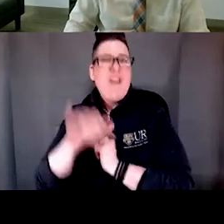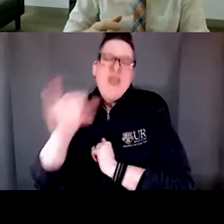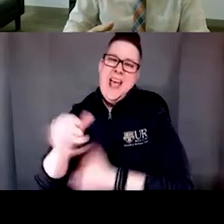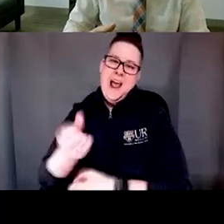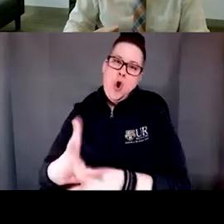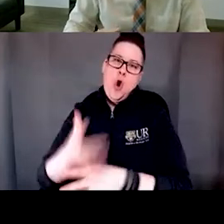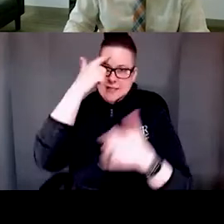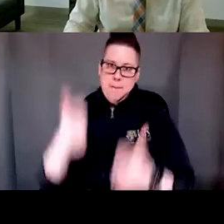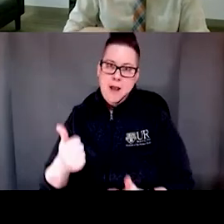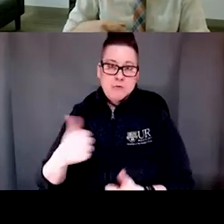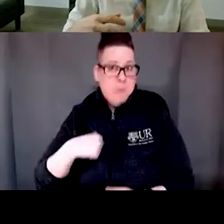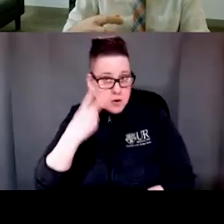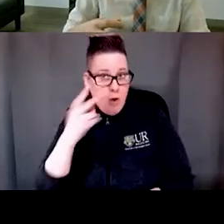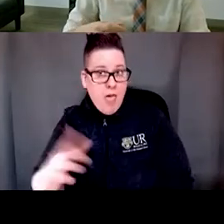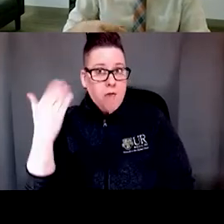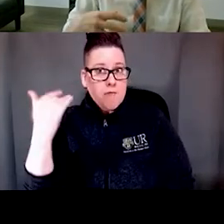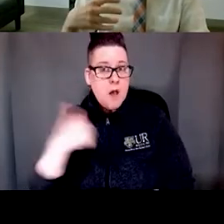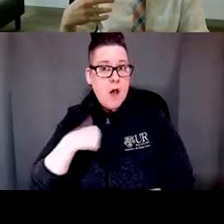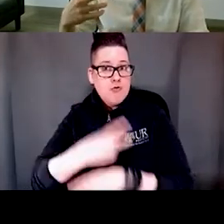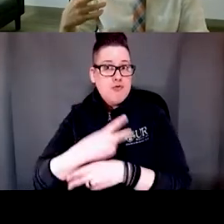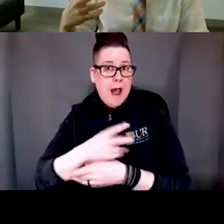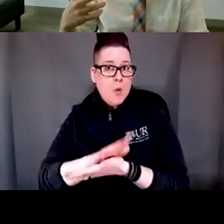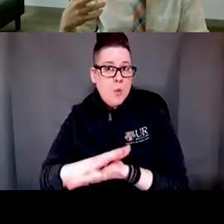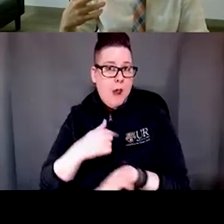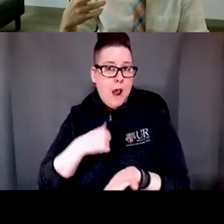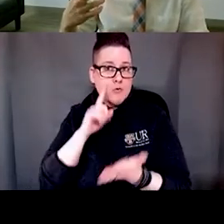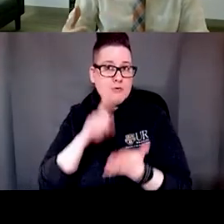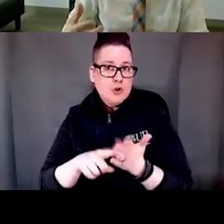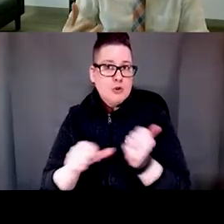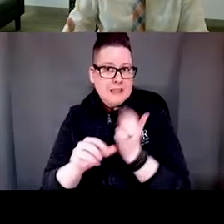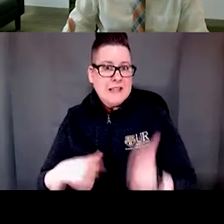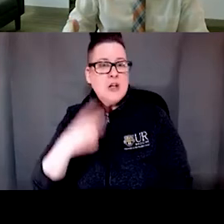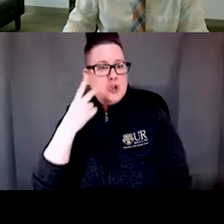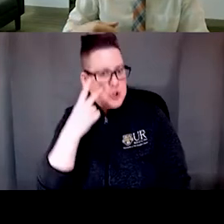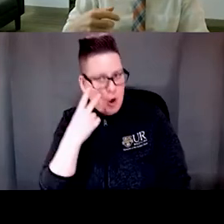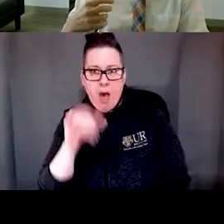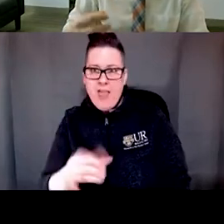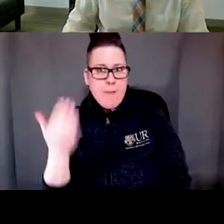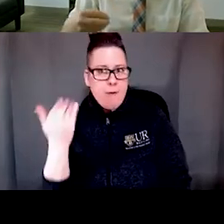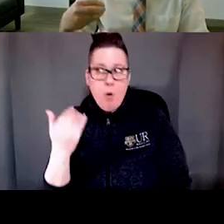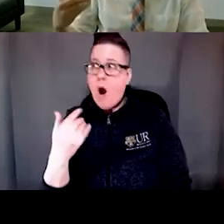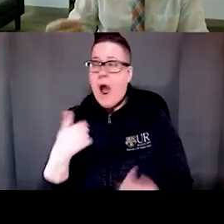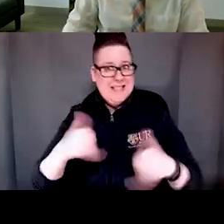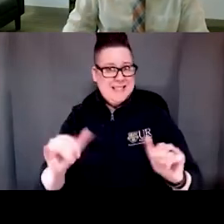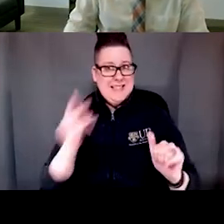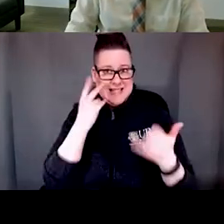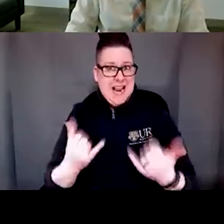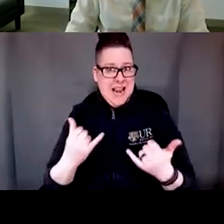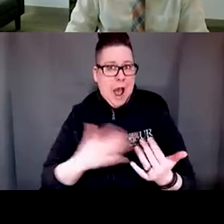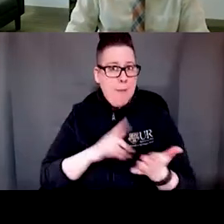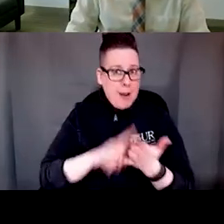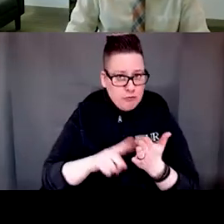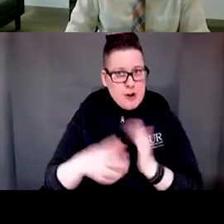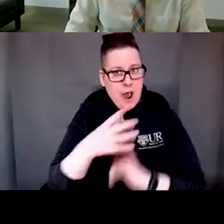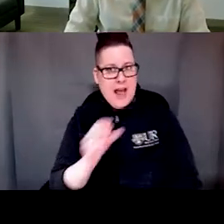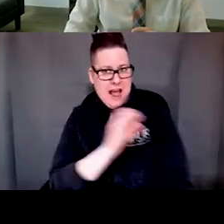back when I was in graduate school and I see it now in my research and also in my clinic